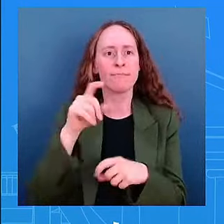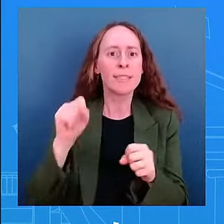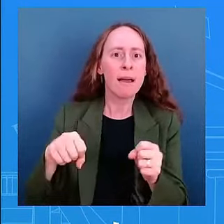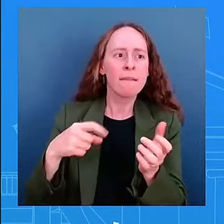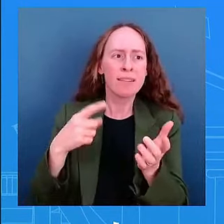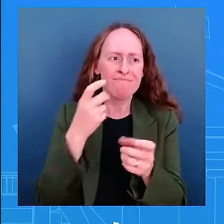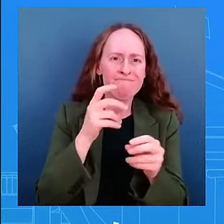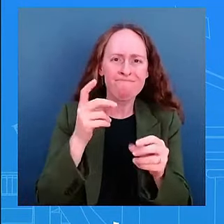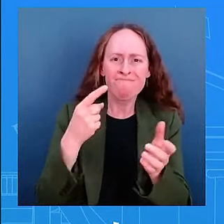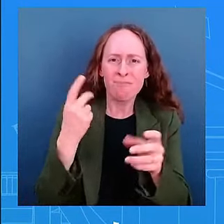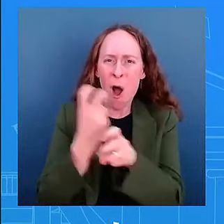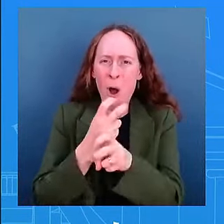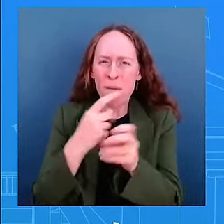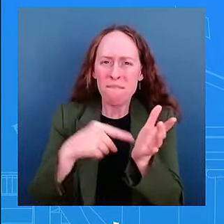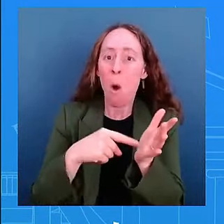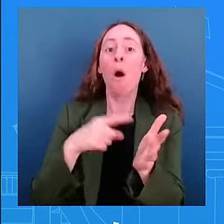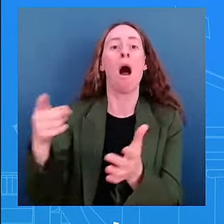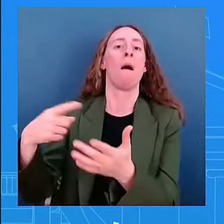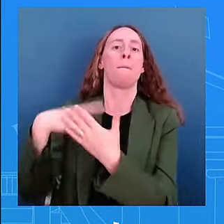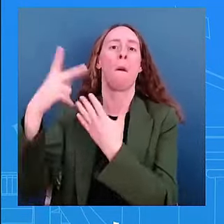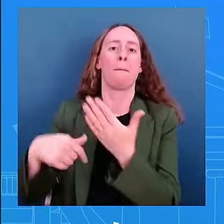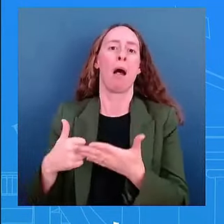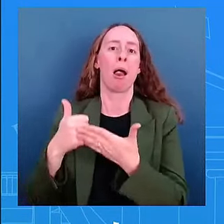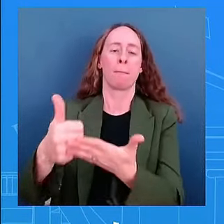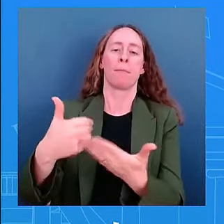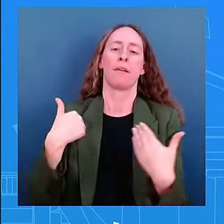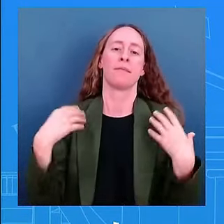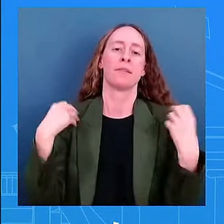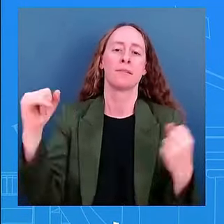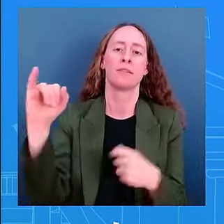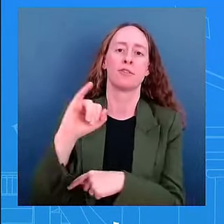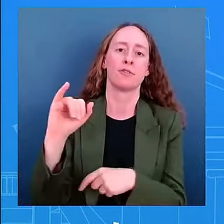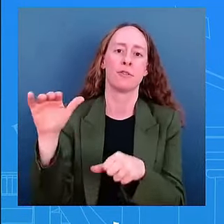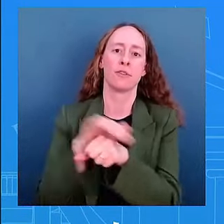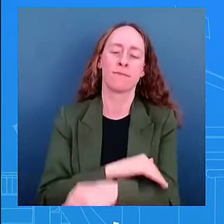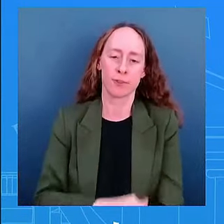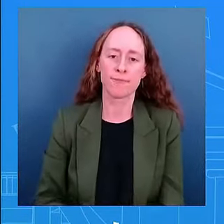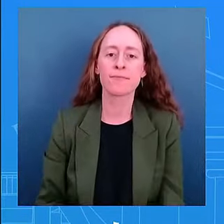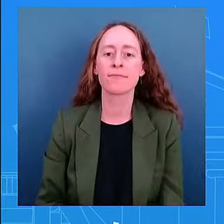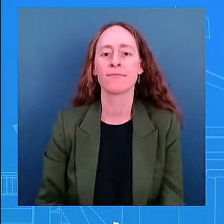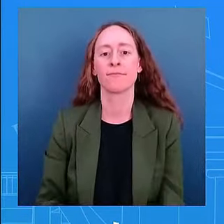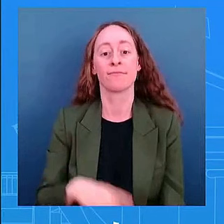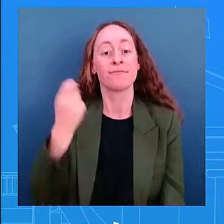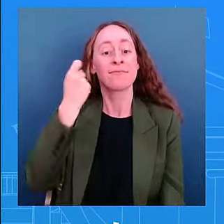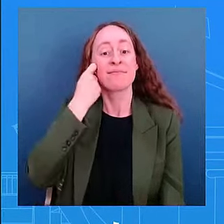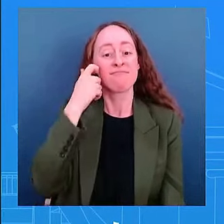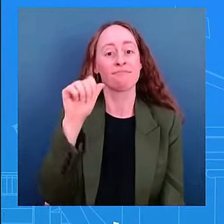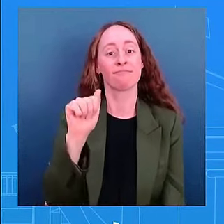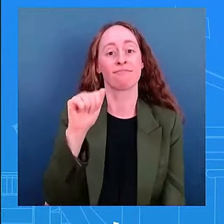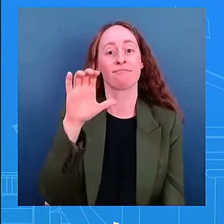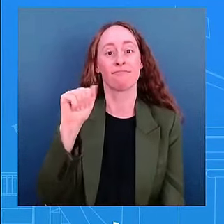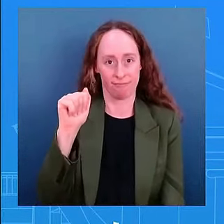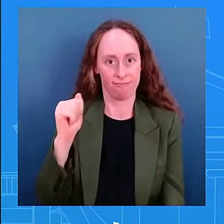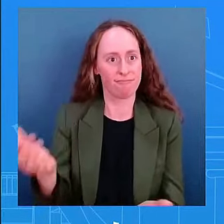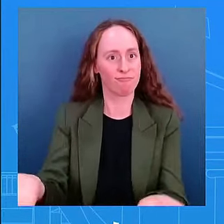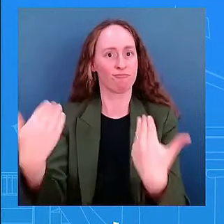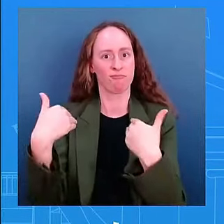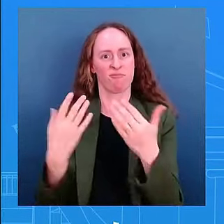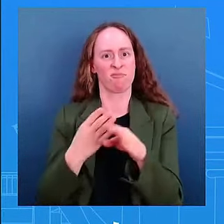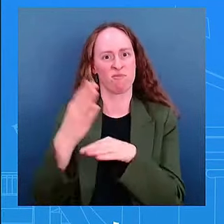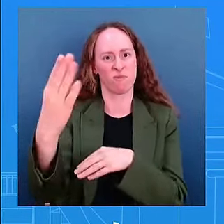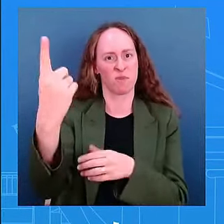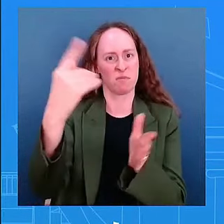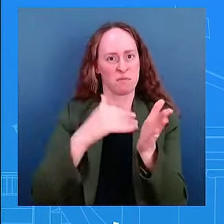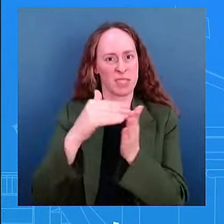people newly covered under the aca's medicaid expansion since the president and vice president took over now think about